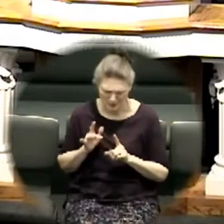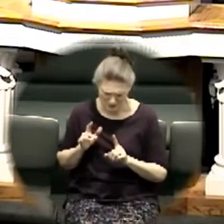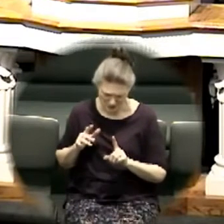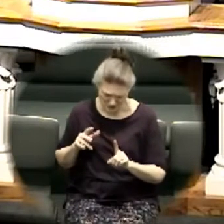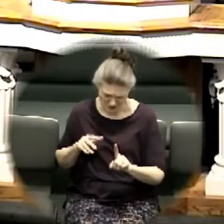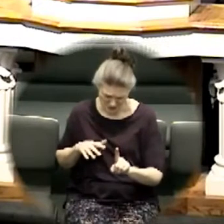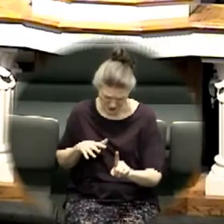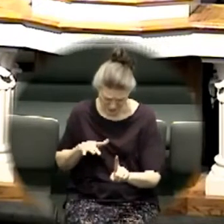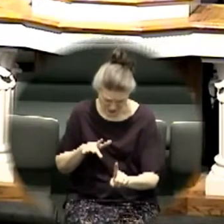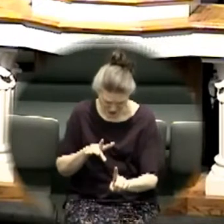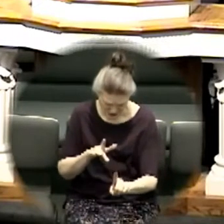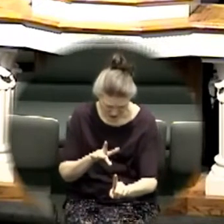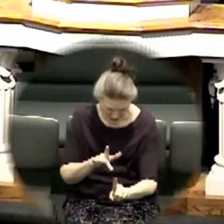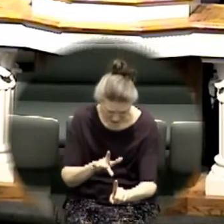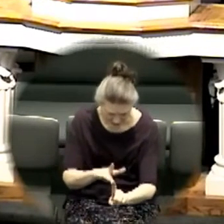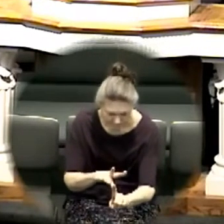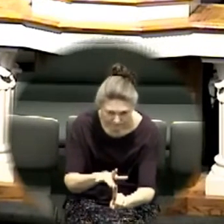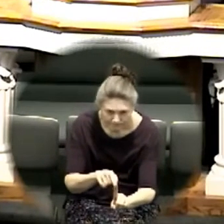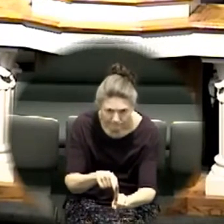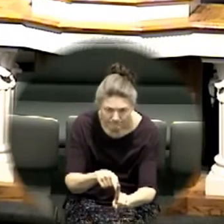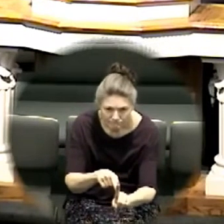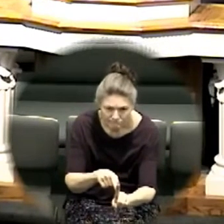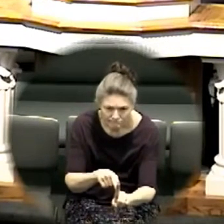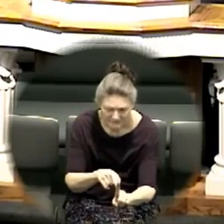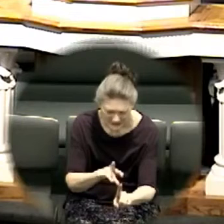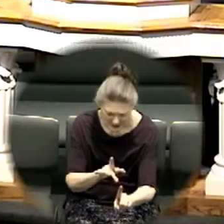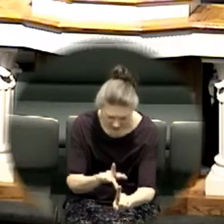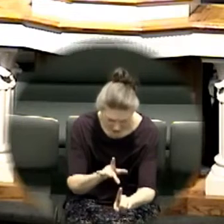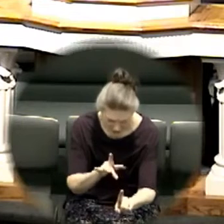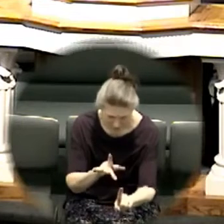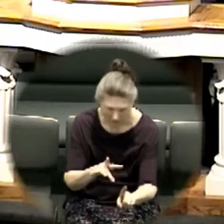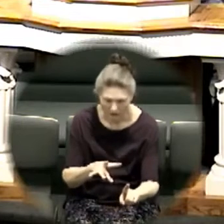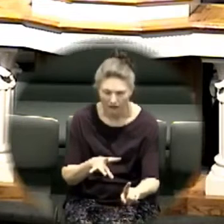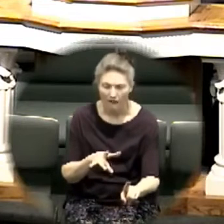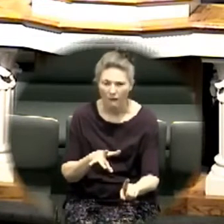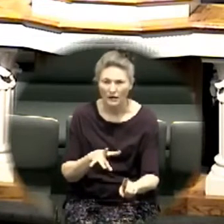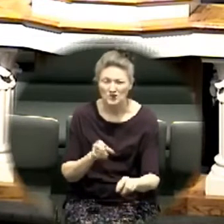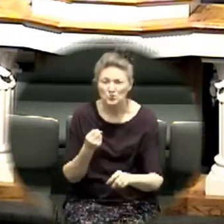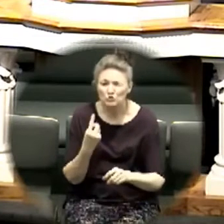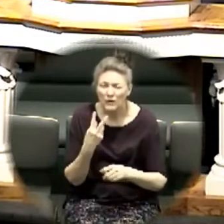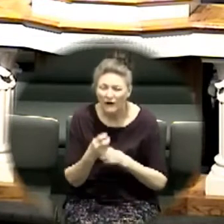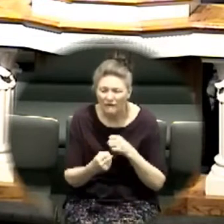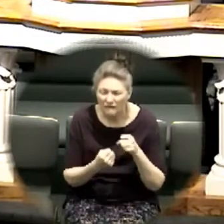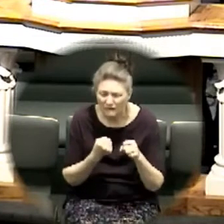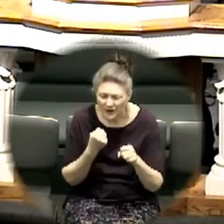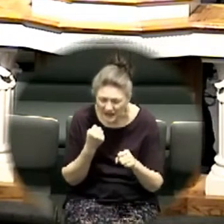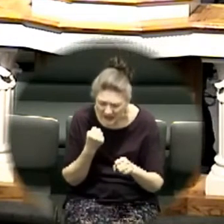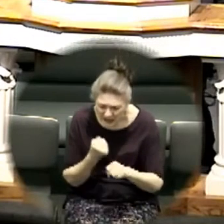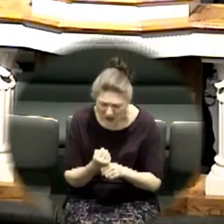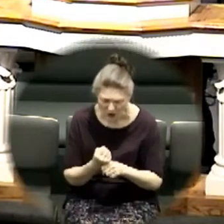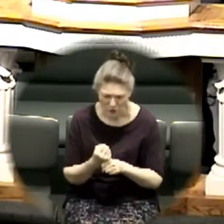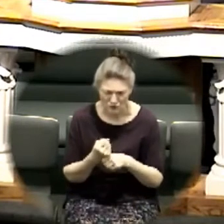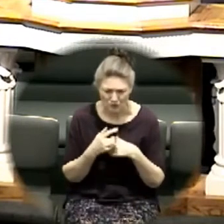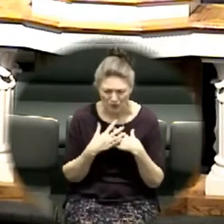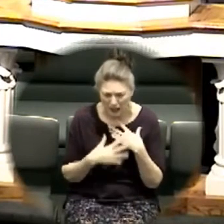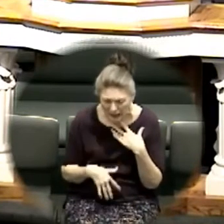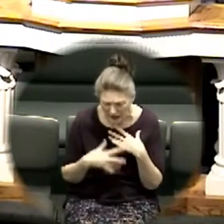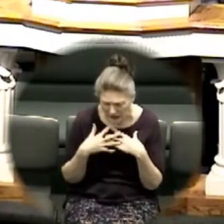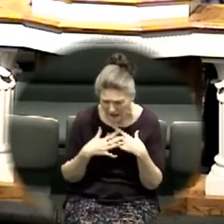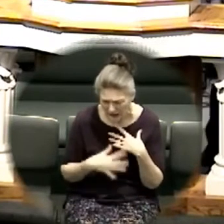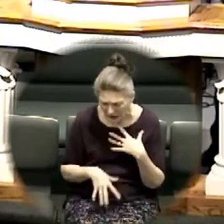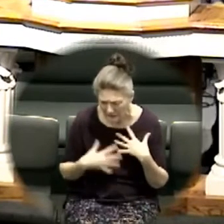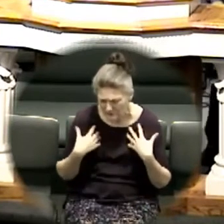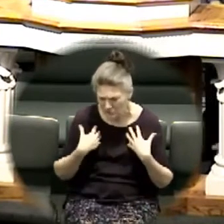12 years of calamity 12 years of pain of exhaustion and fatigue